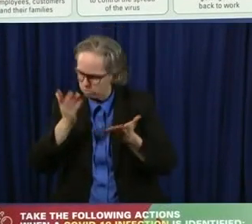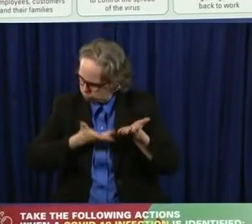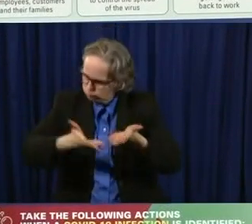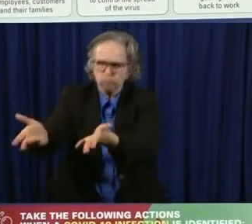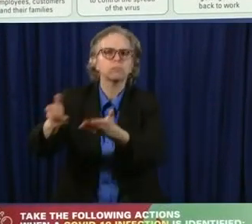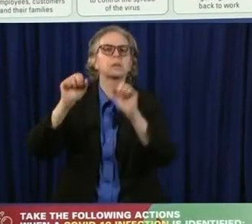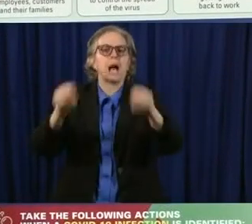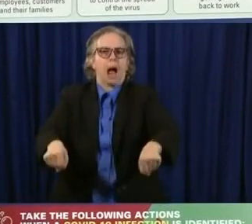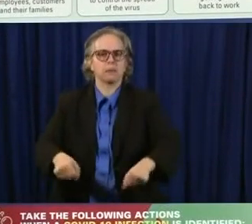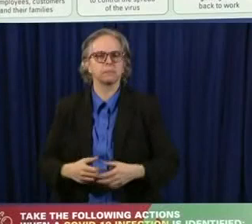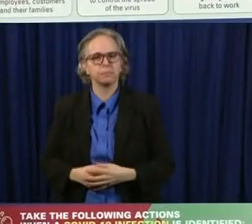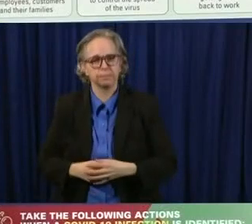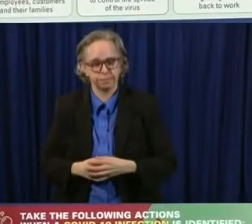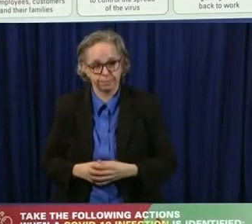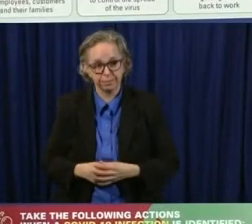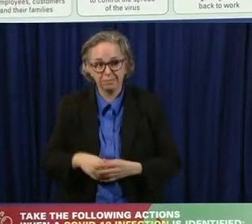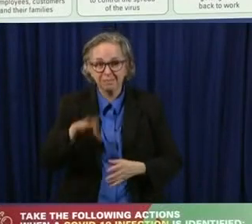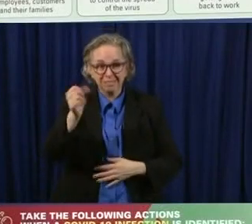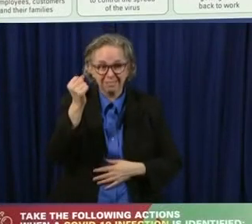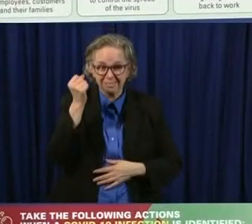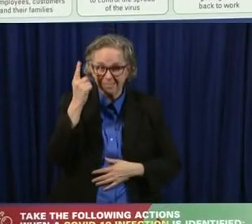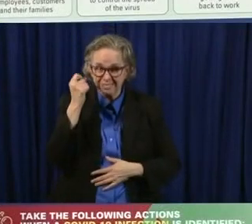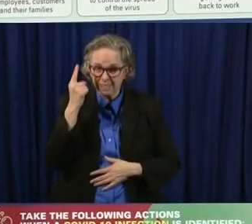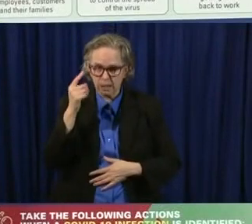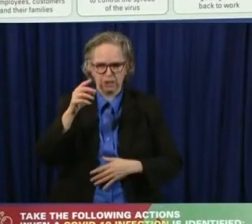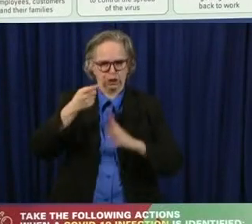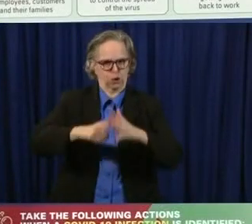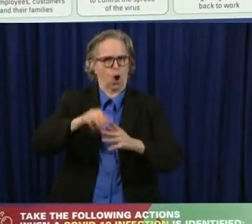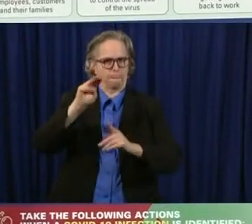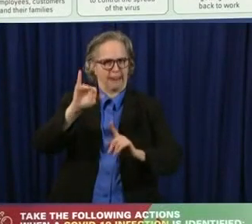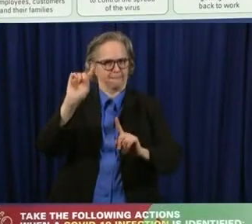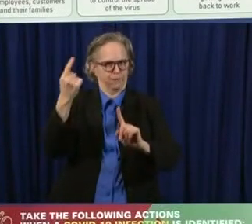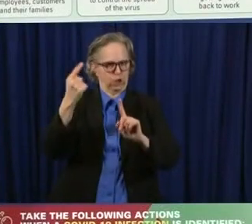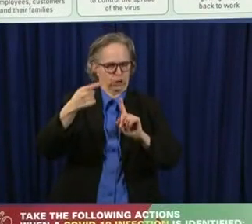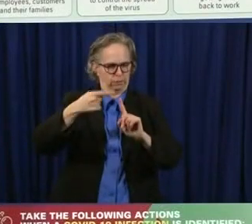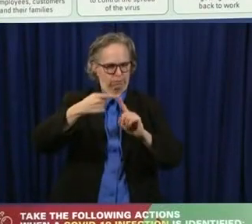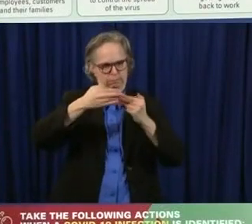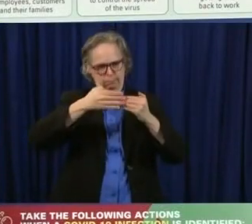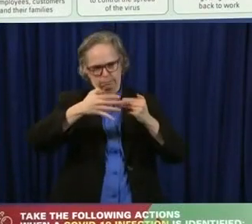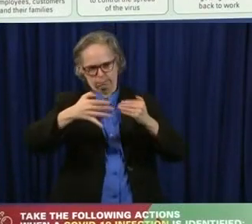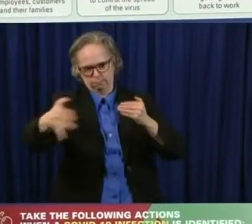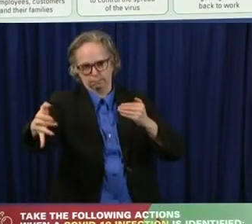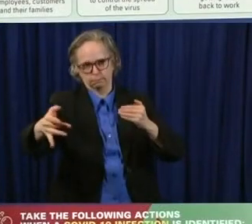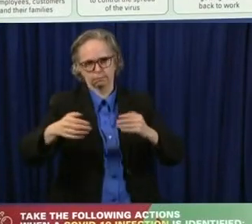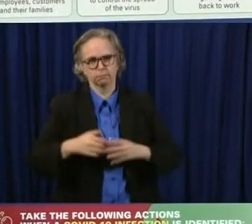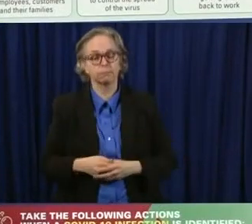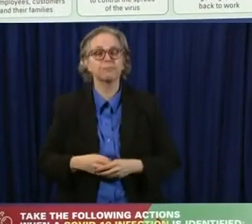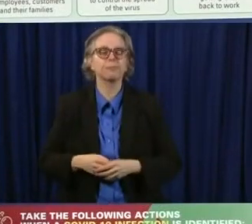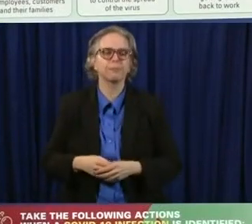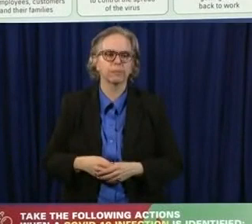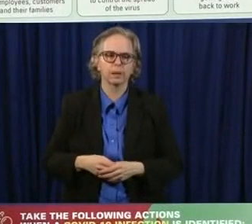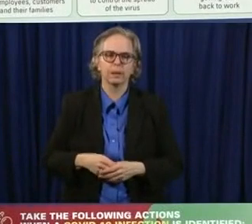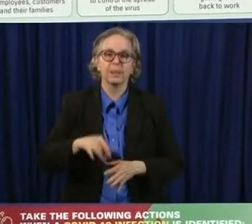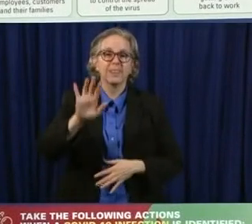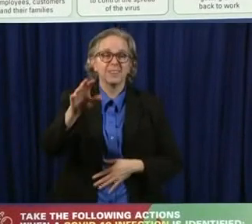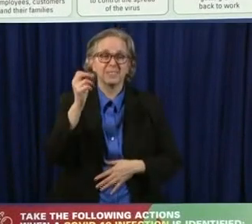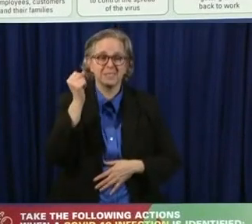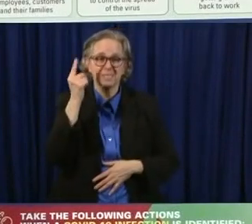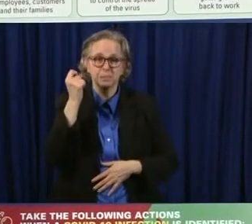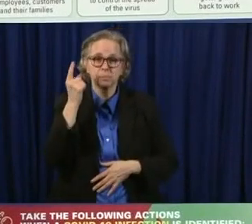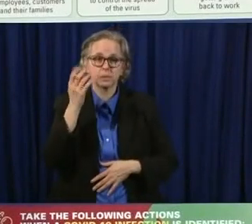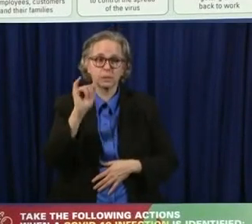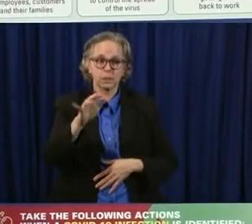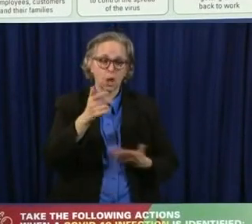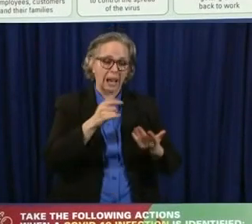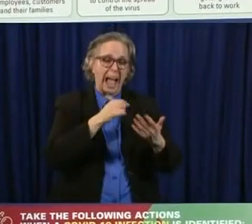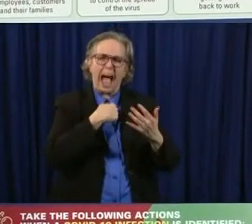on May 1. Uh, the only thing that is left, uh, is some elective surgeries. Uh, and as we see